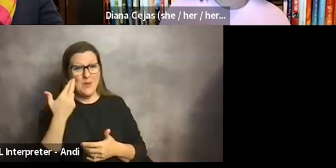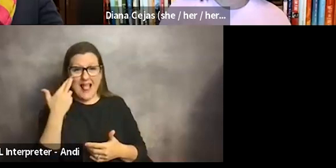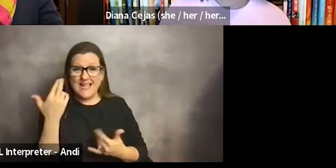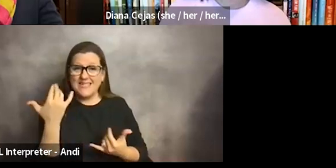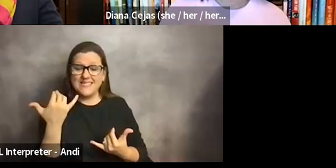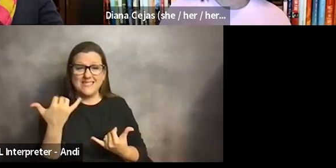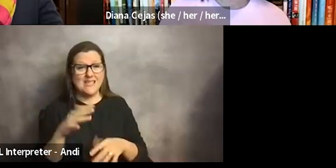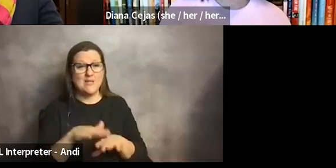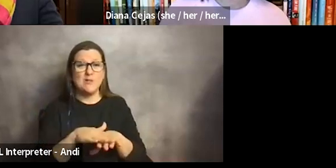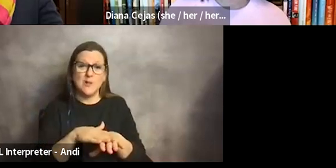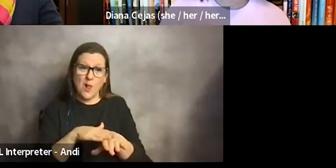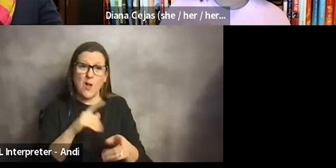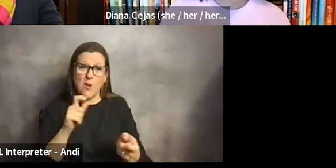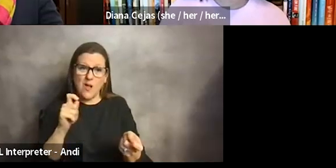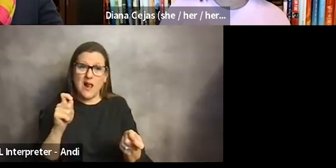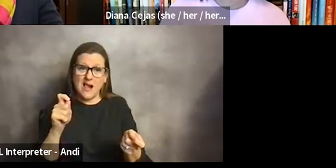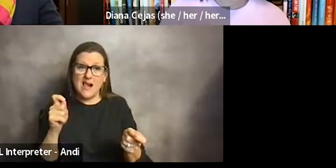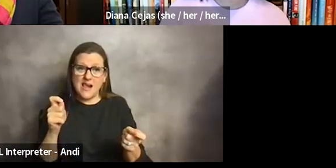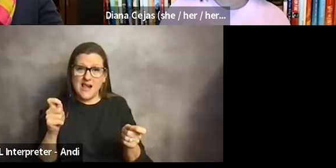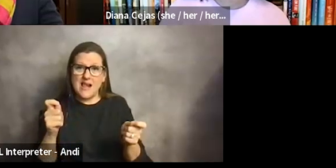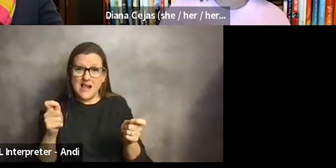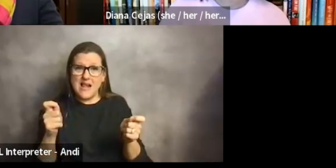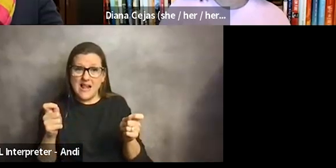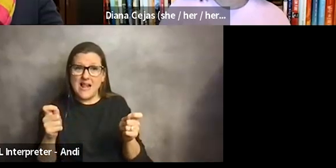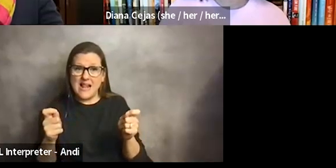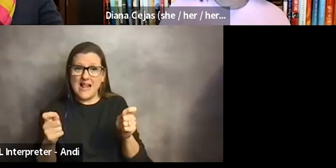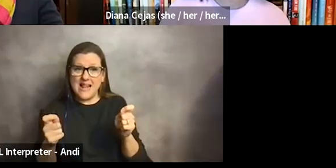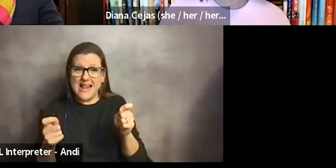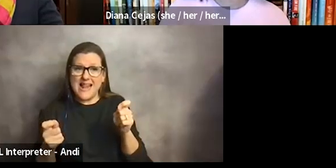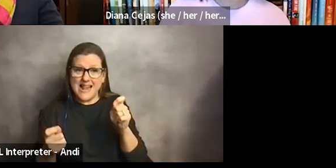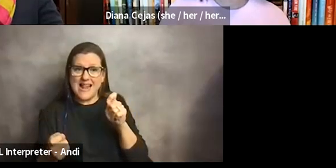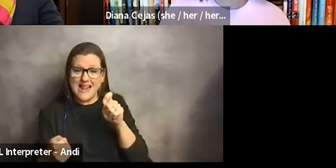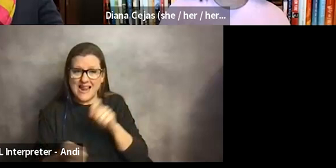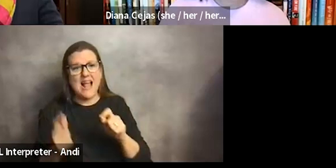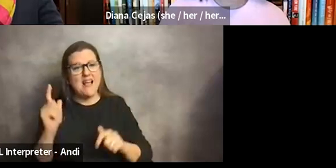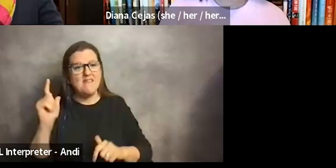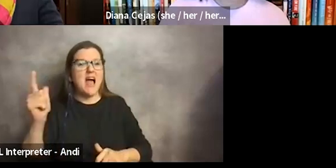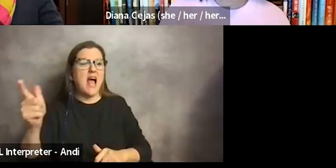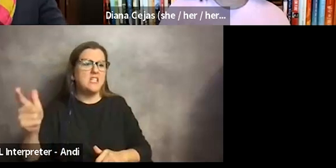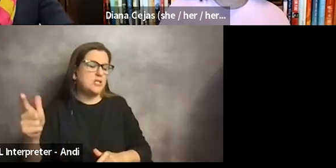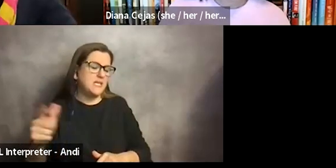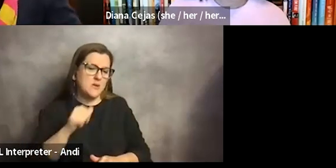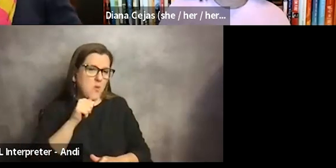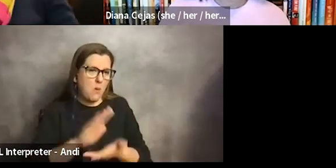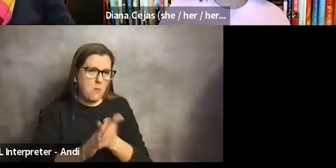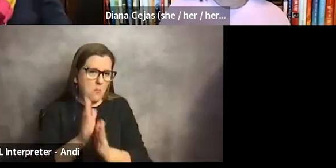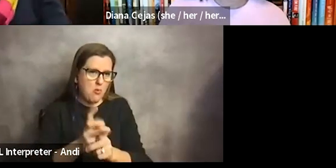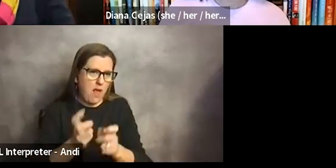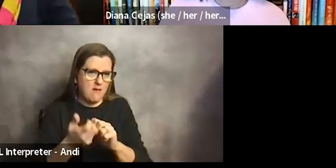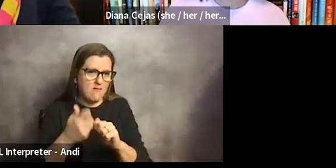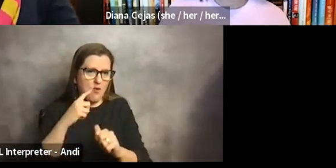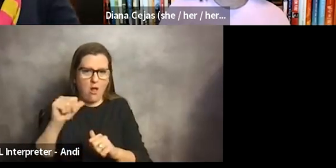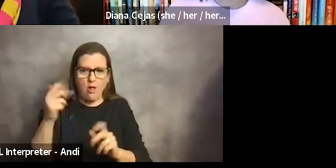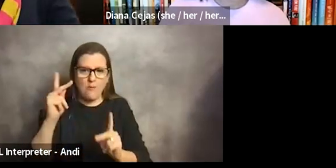that slow, you know, we're going to change that we're going to move the pendulum. And eventually this will not be so novel to, you know,